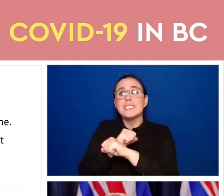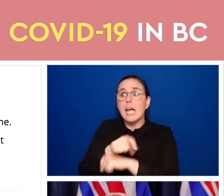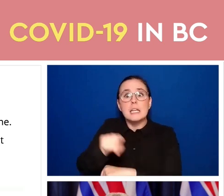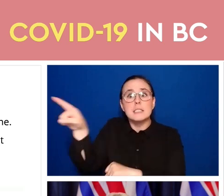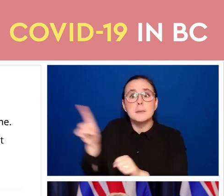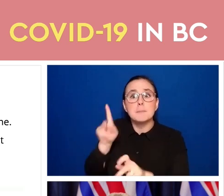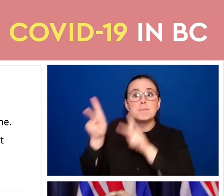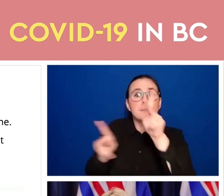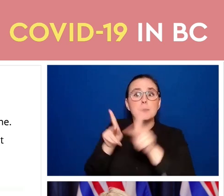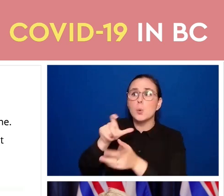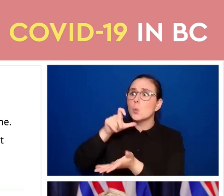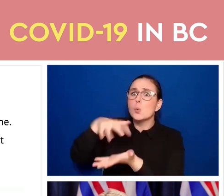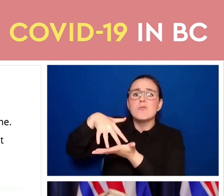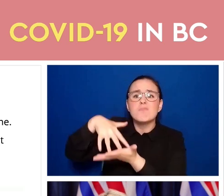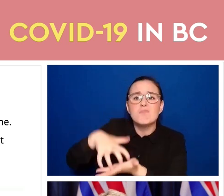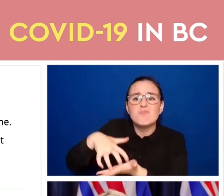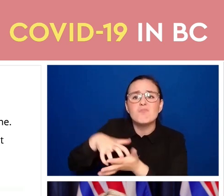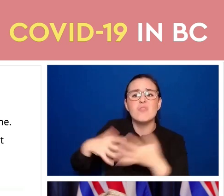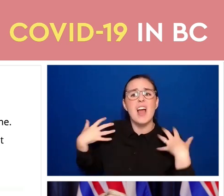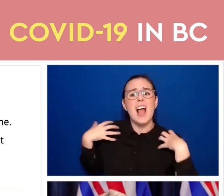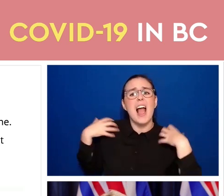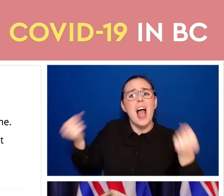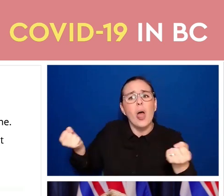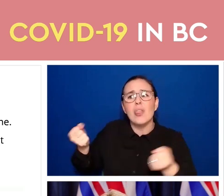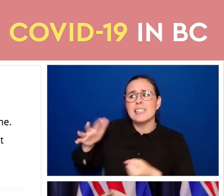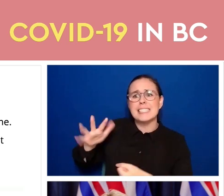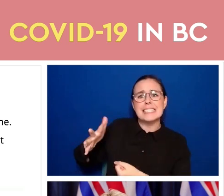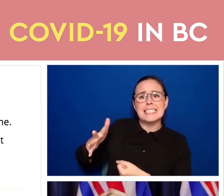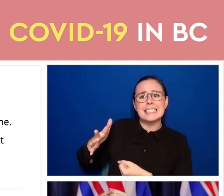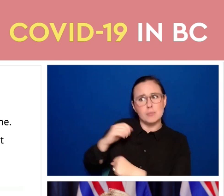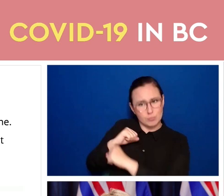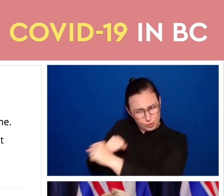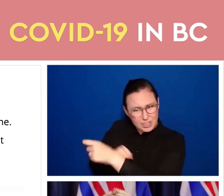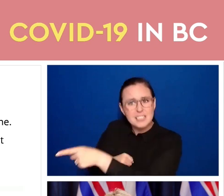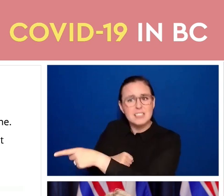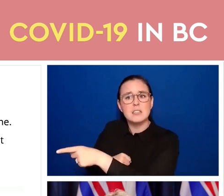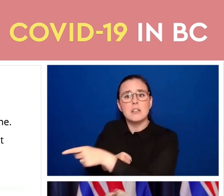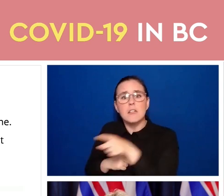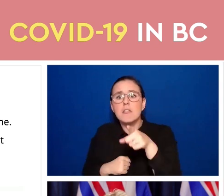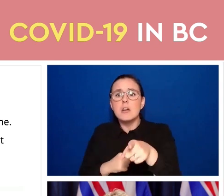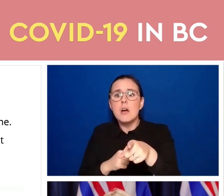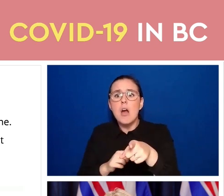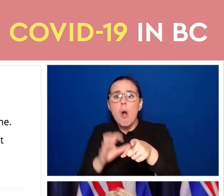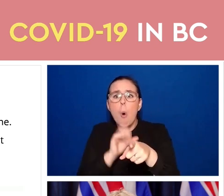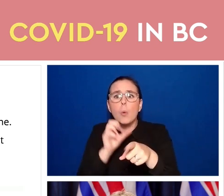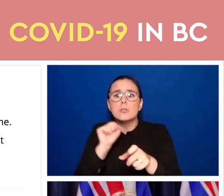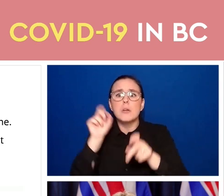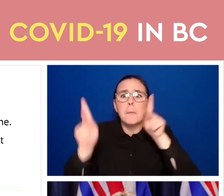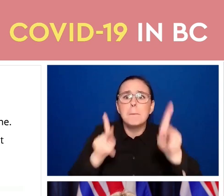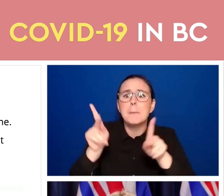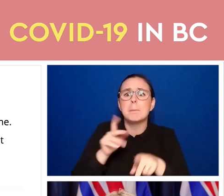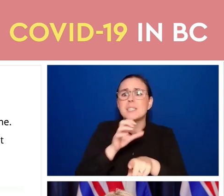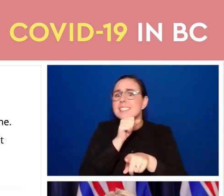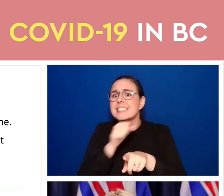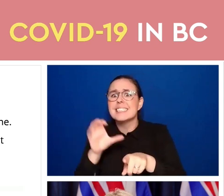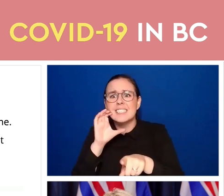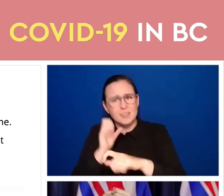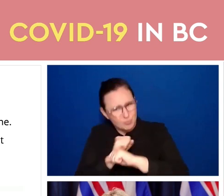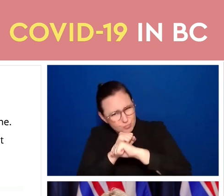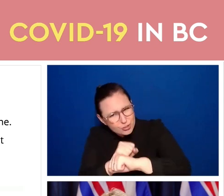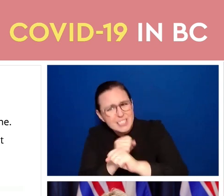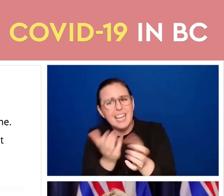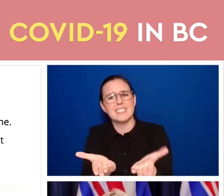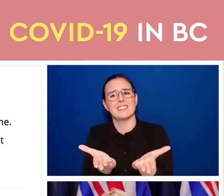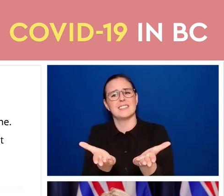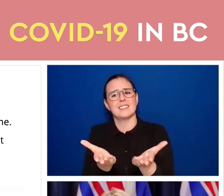And it protects our elders and seniors. And we've seen that again in areas in the province where we've had pockets of people who are